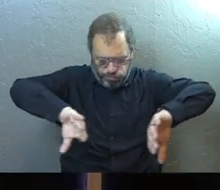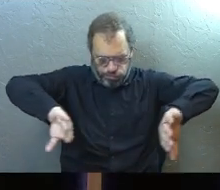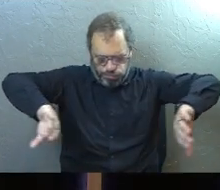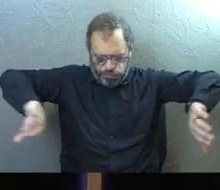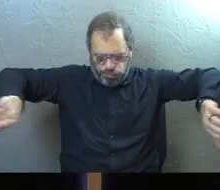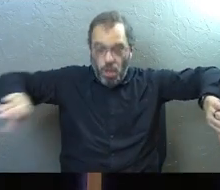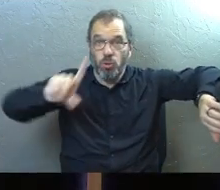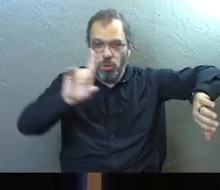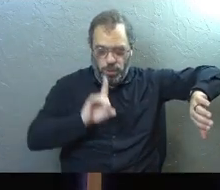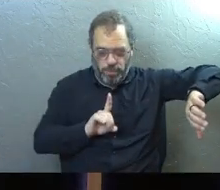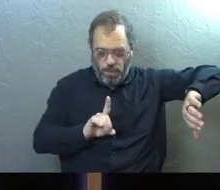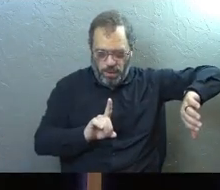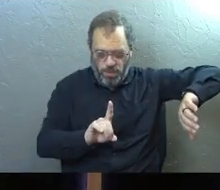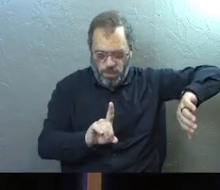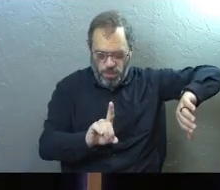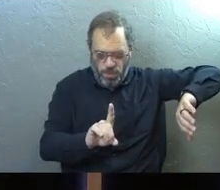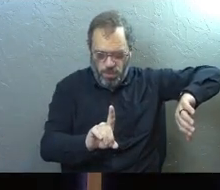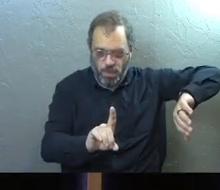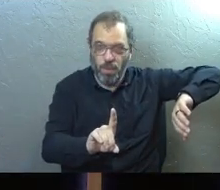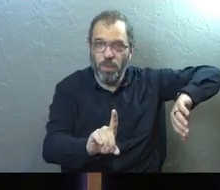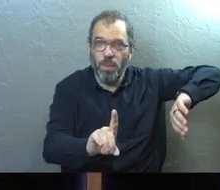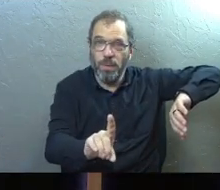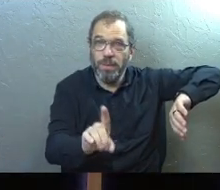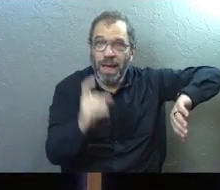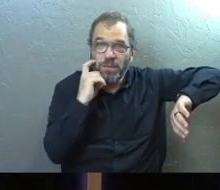you can walk through the sea. Do you see it?